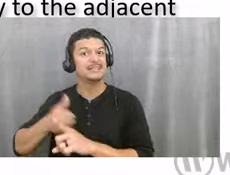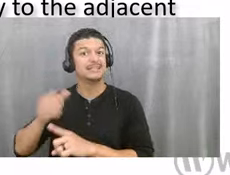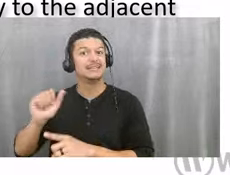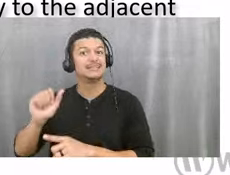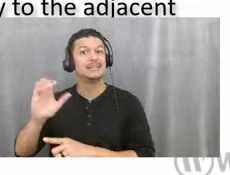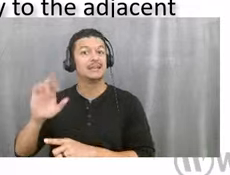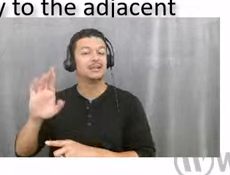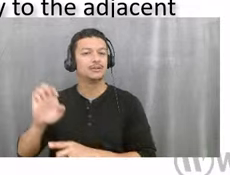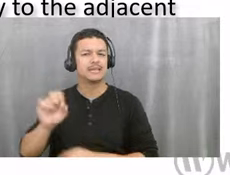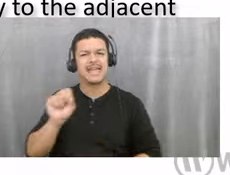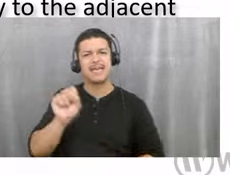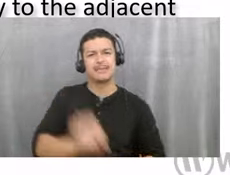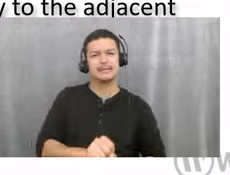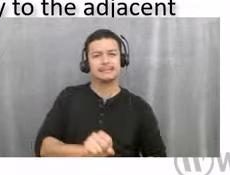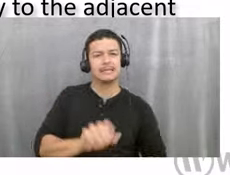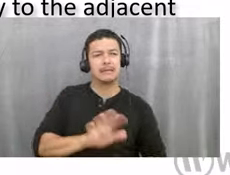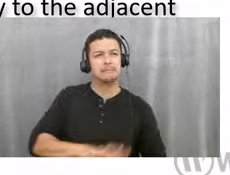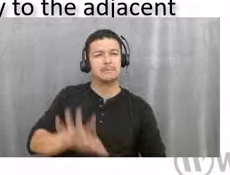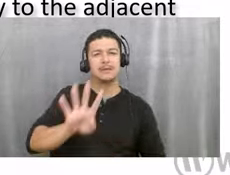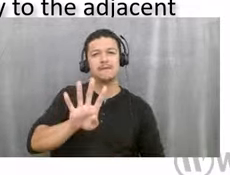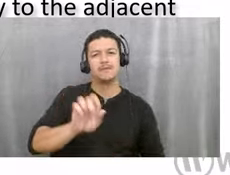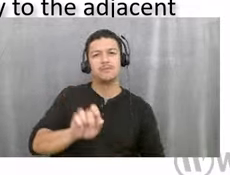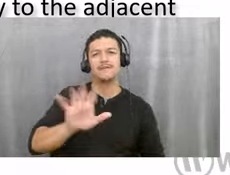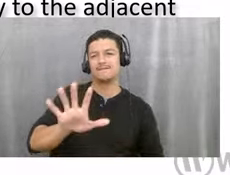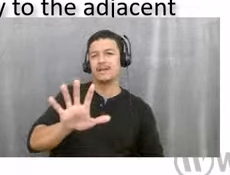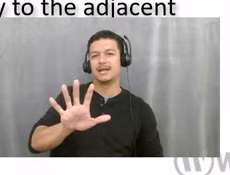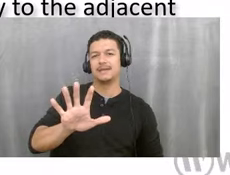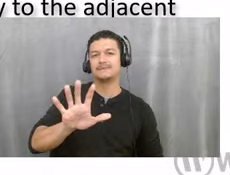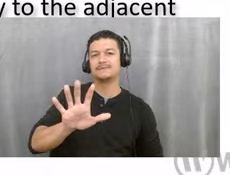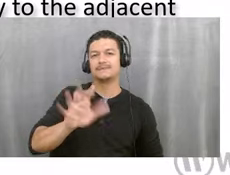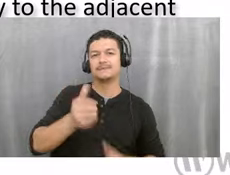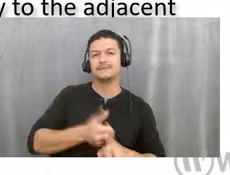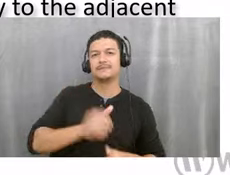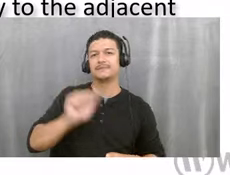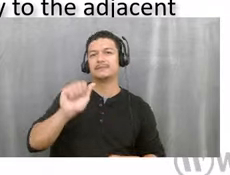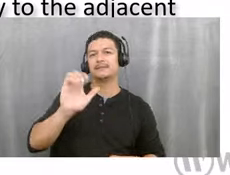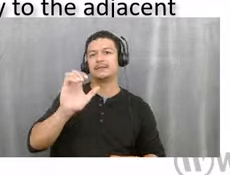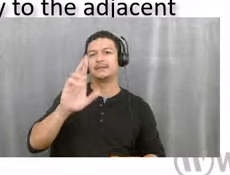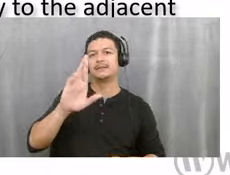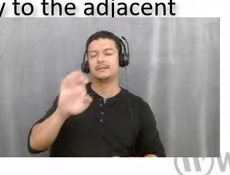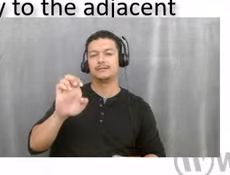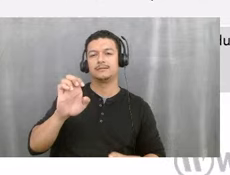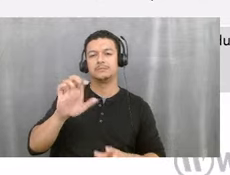are around four and a half units an acre. So we're in that range of the neighborhood.